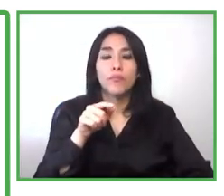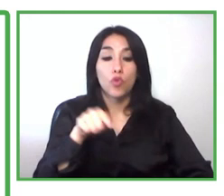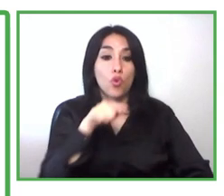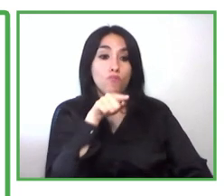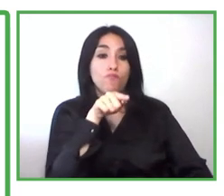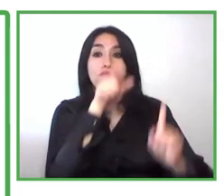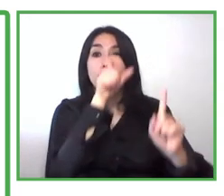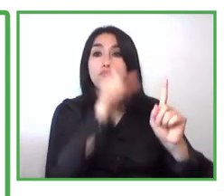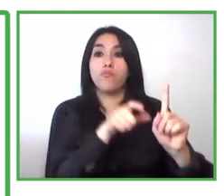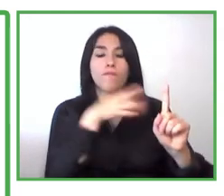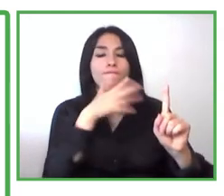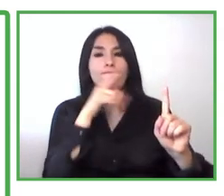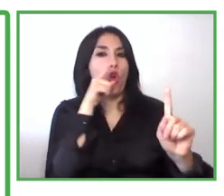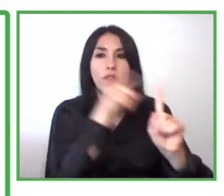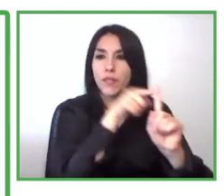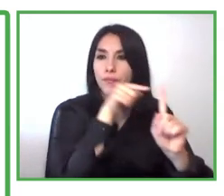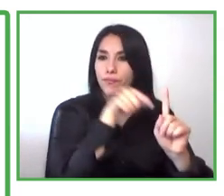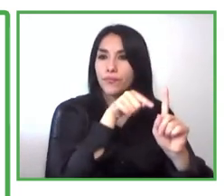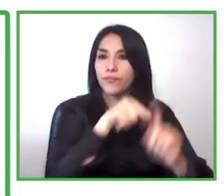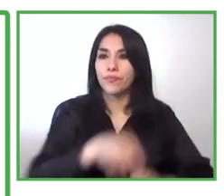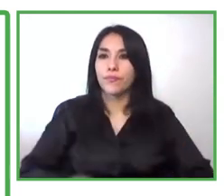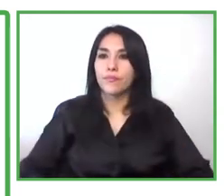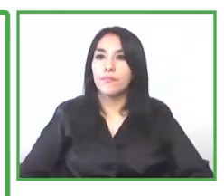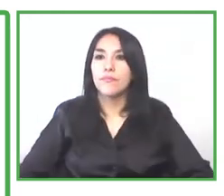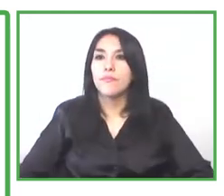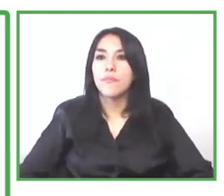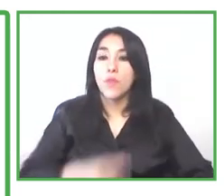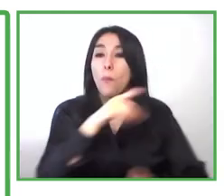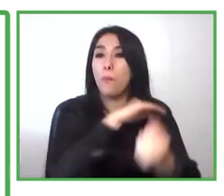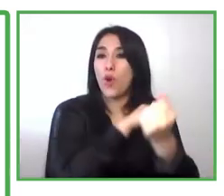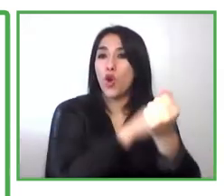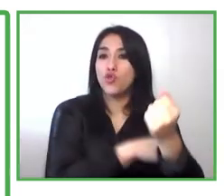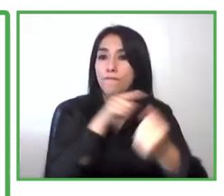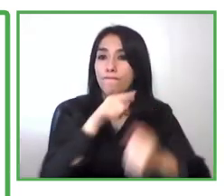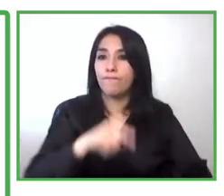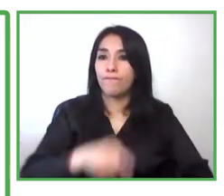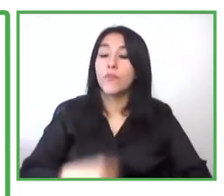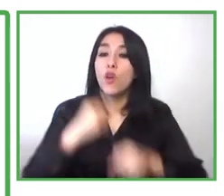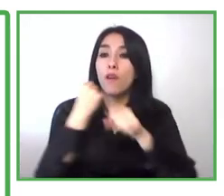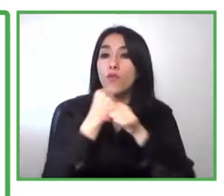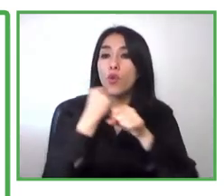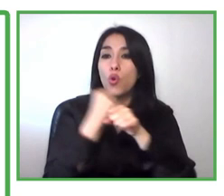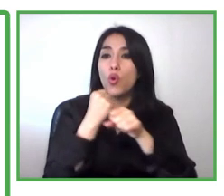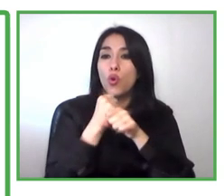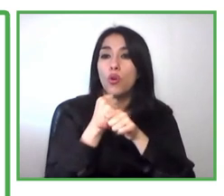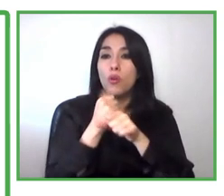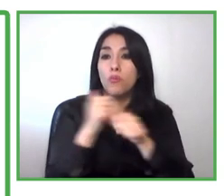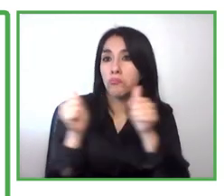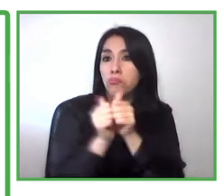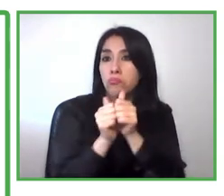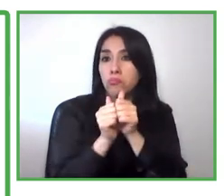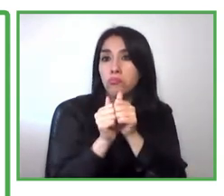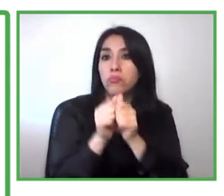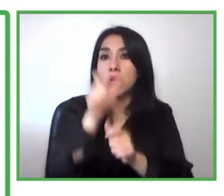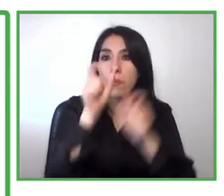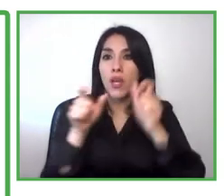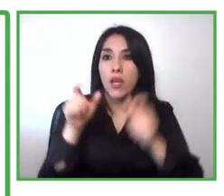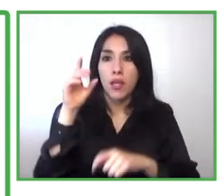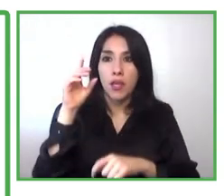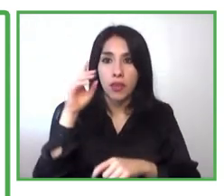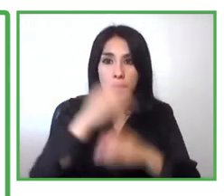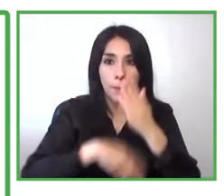and are also expert in working with people with disabilities so this methodology uh should be very uh